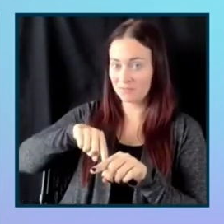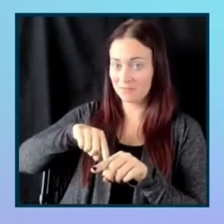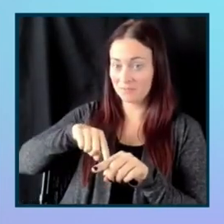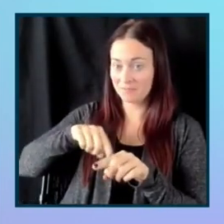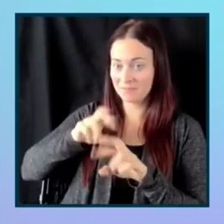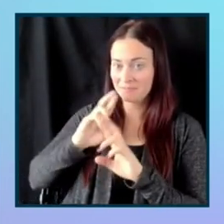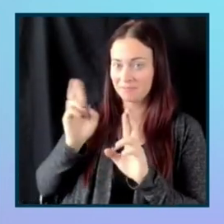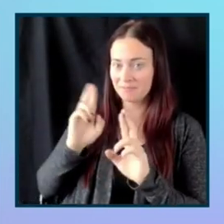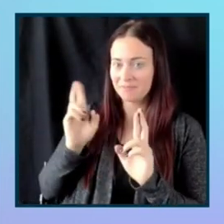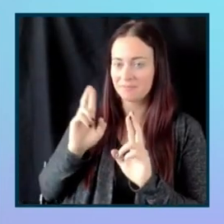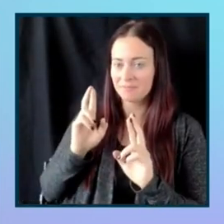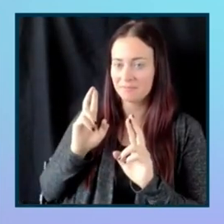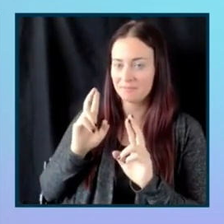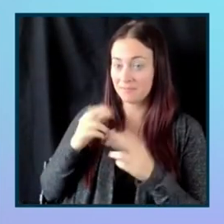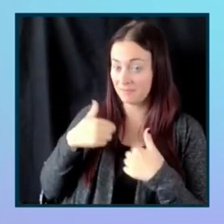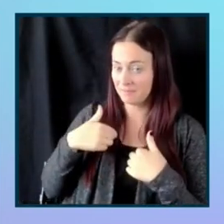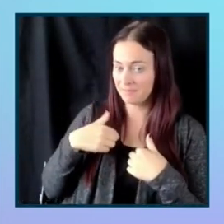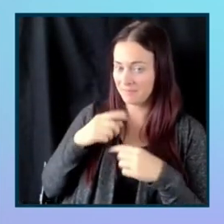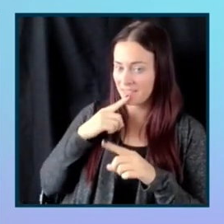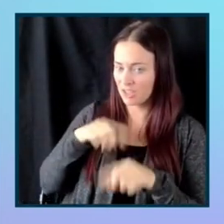Go ahead. I'll chime in.